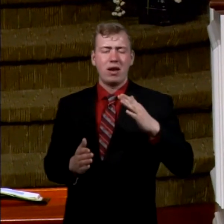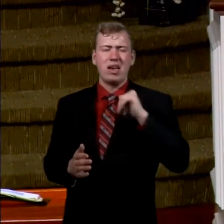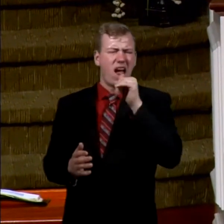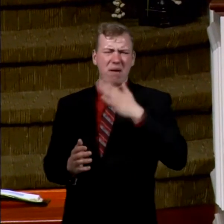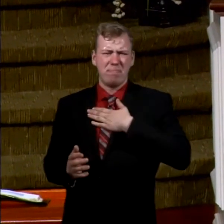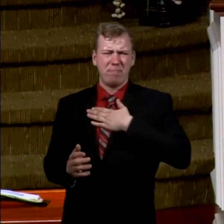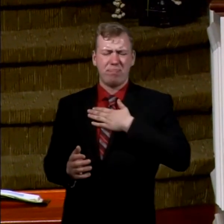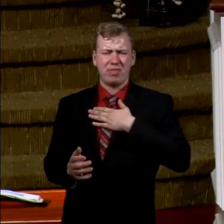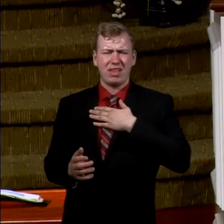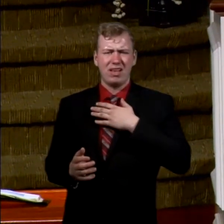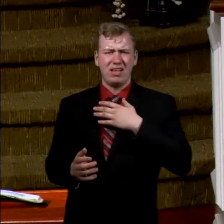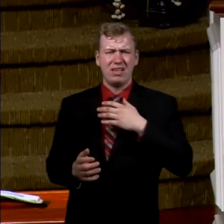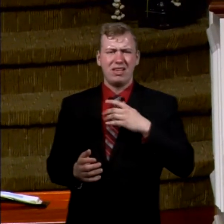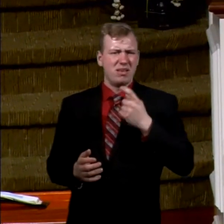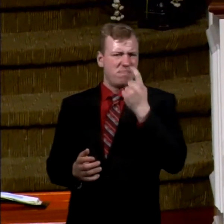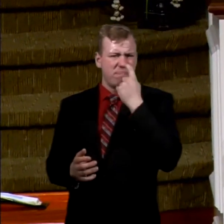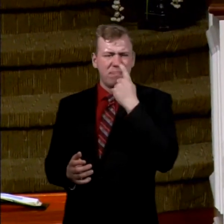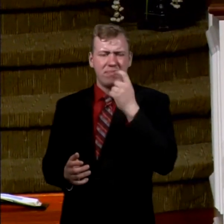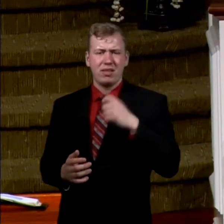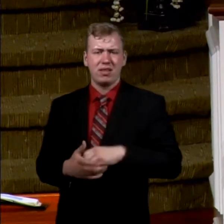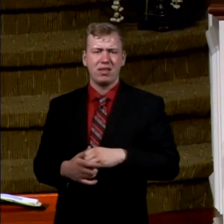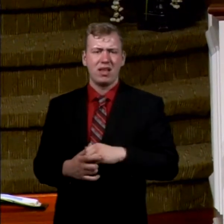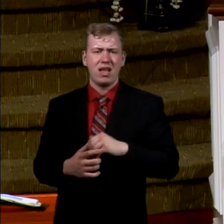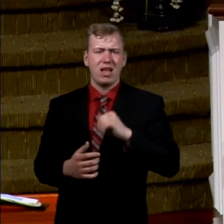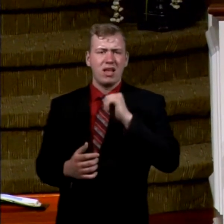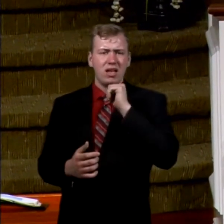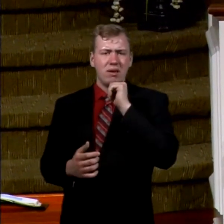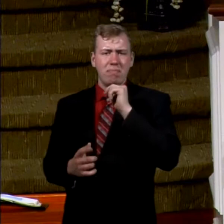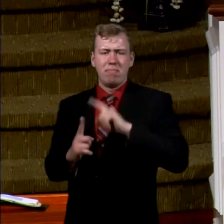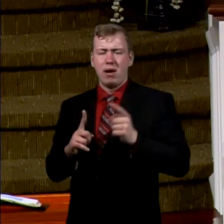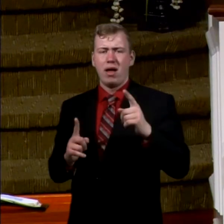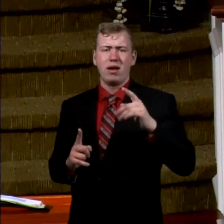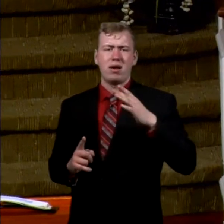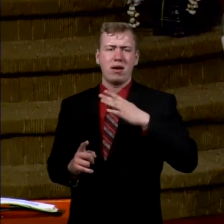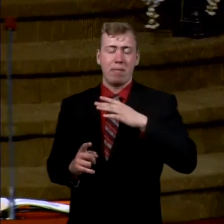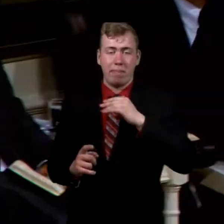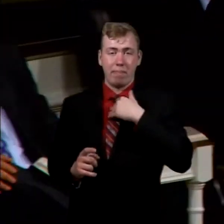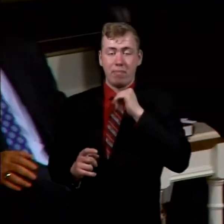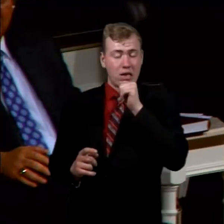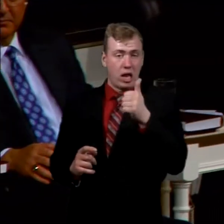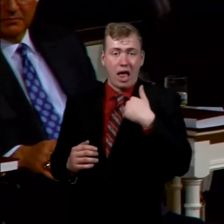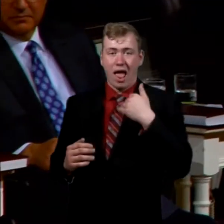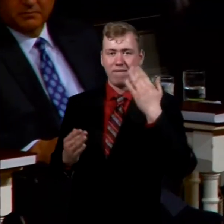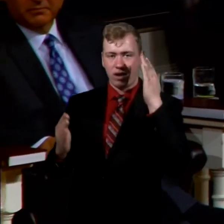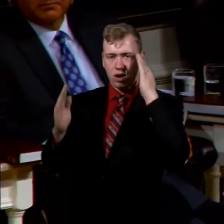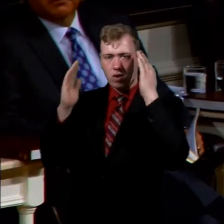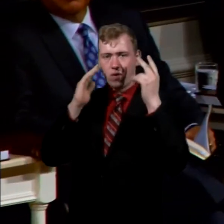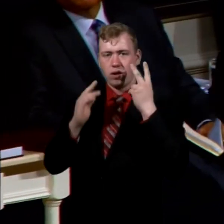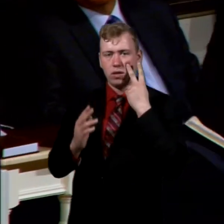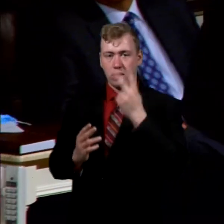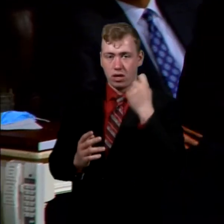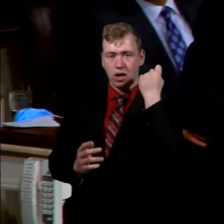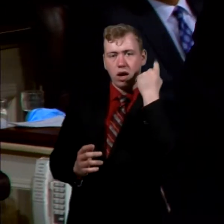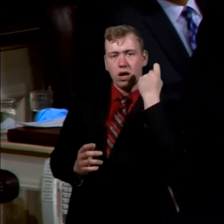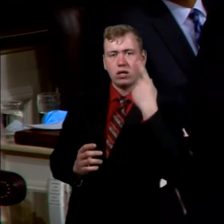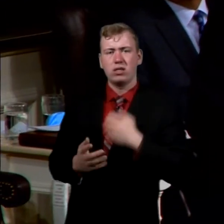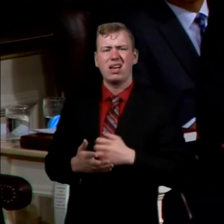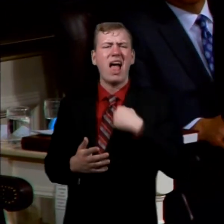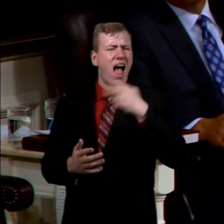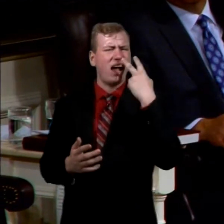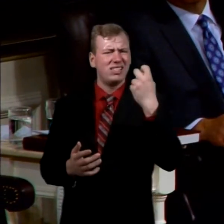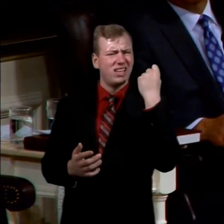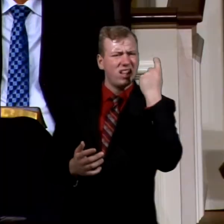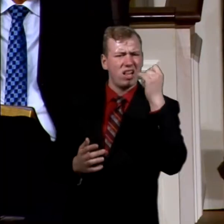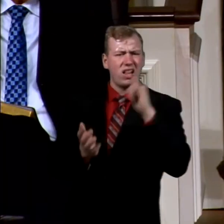maliciousness, but just ignorance. I've not been as perceptive as I need to be. I see the perception of Jochebed and Amran. I